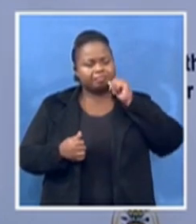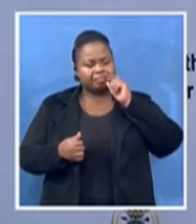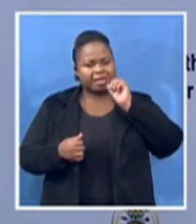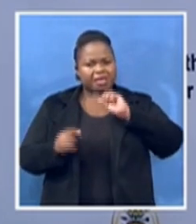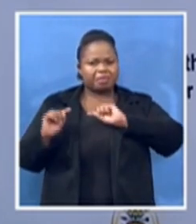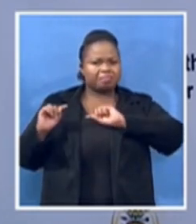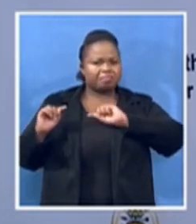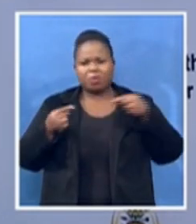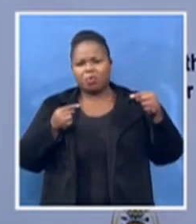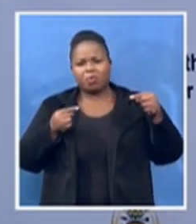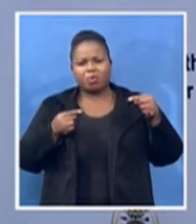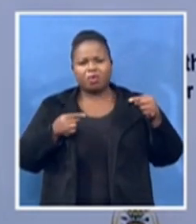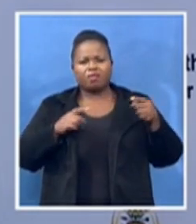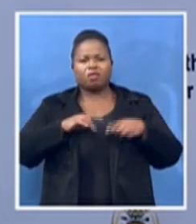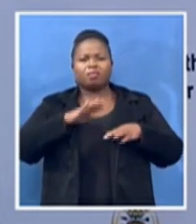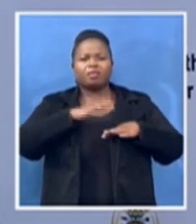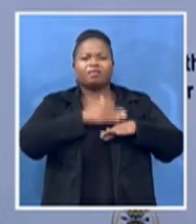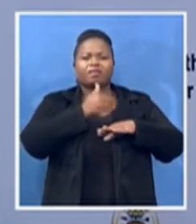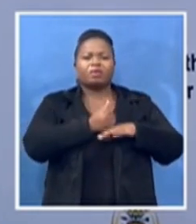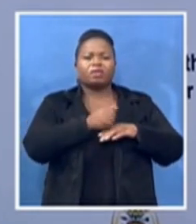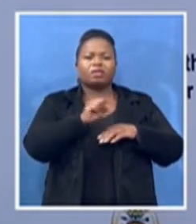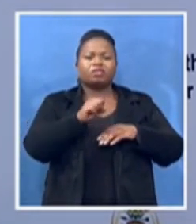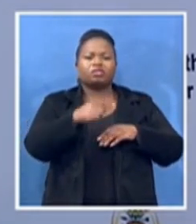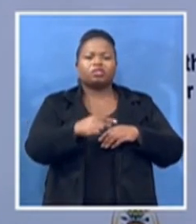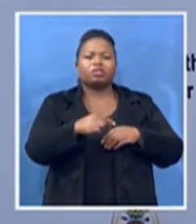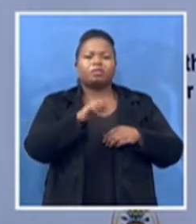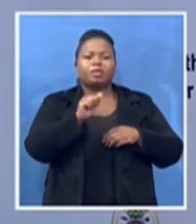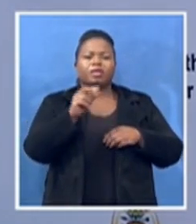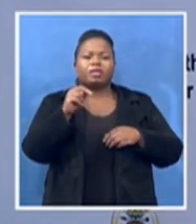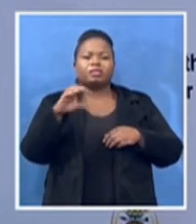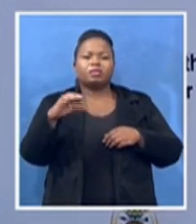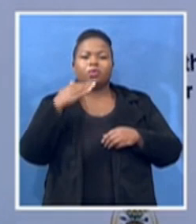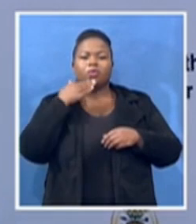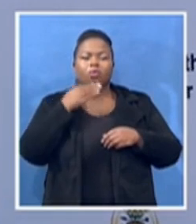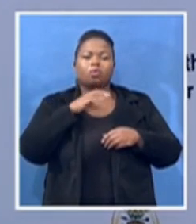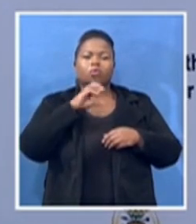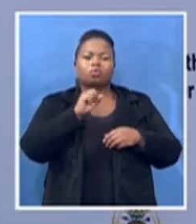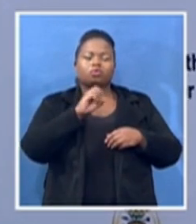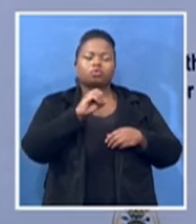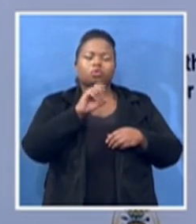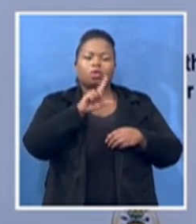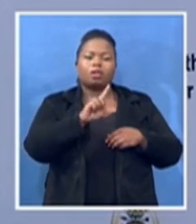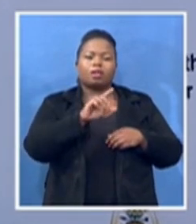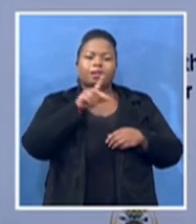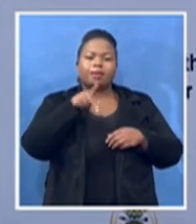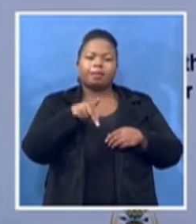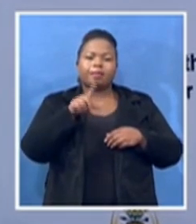Congress, Saul Plattke. And this is what Saul Plattke said.